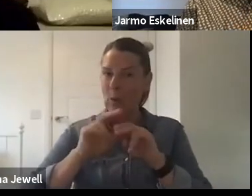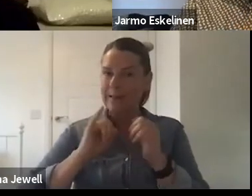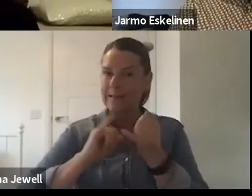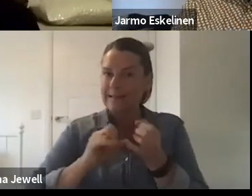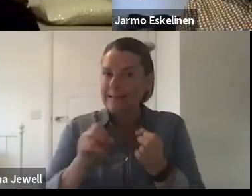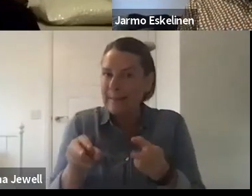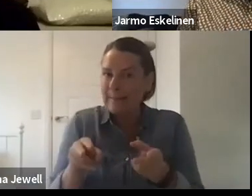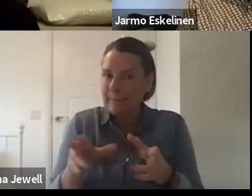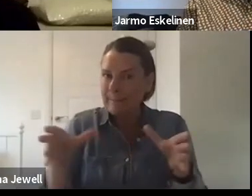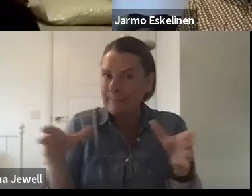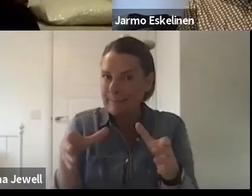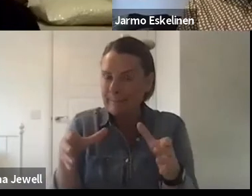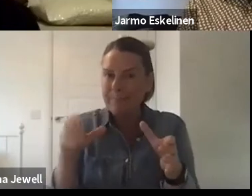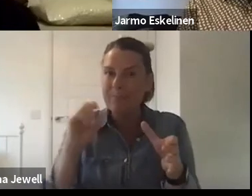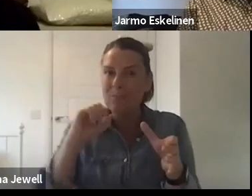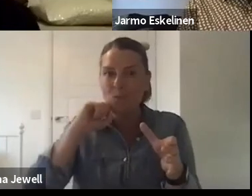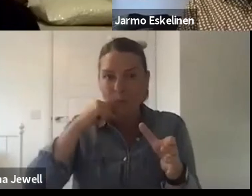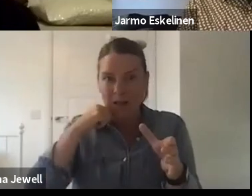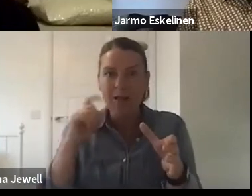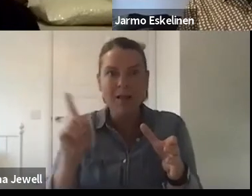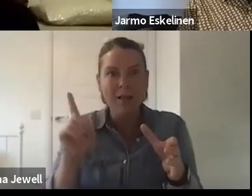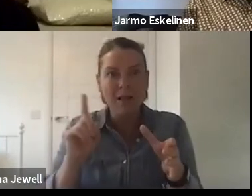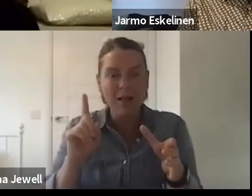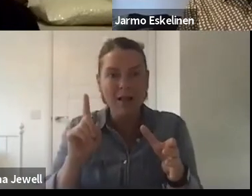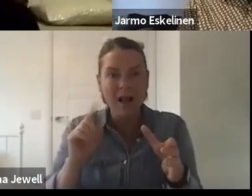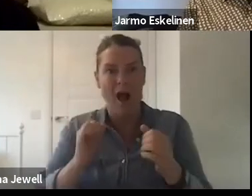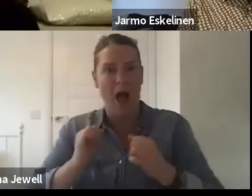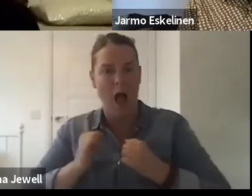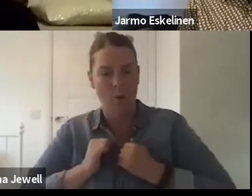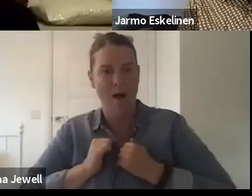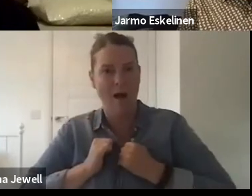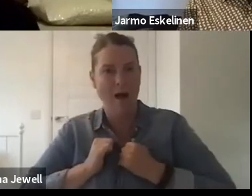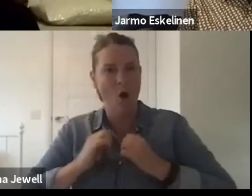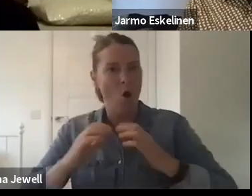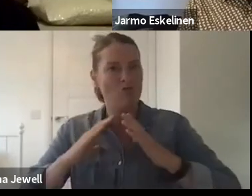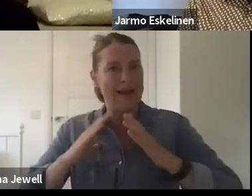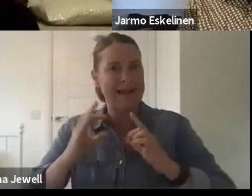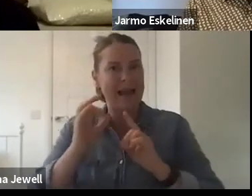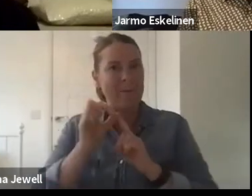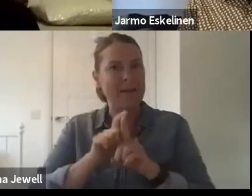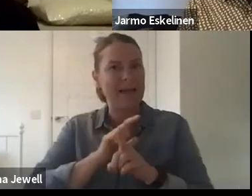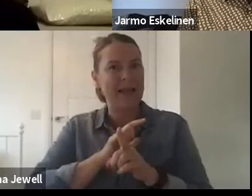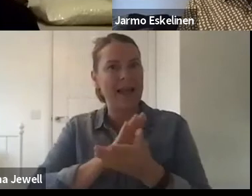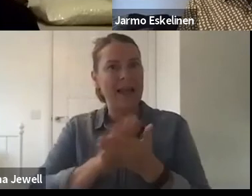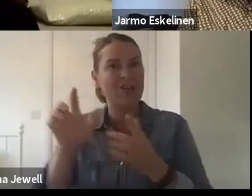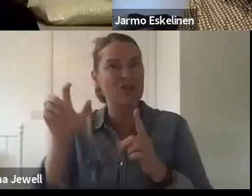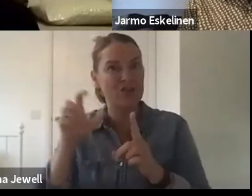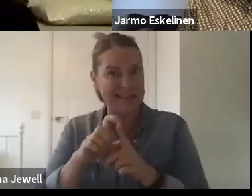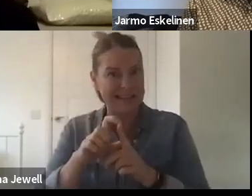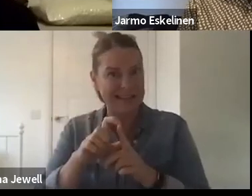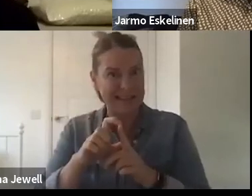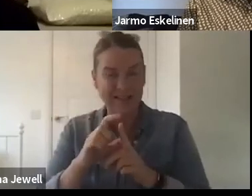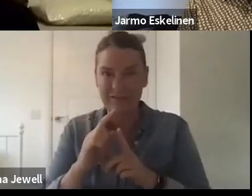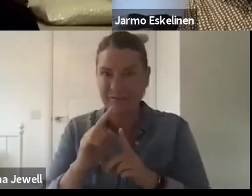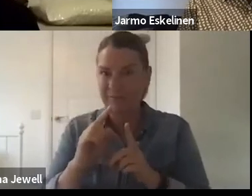only at our existing postdoc community. So people who've done their doctorate, they're in their first, usually temporary job,